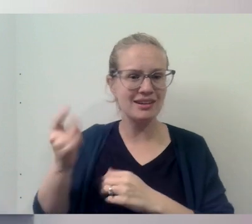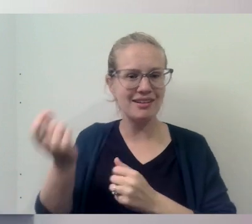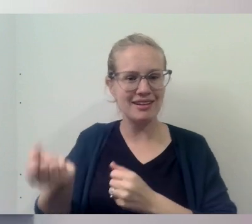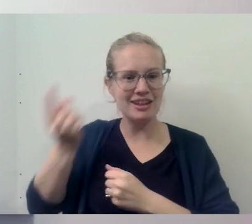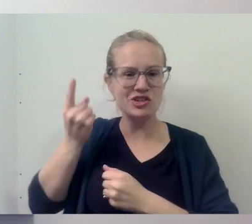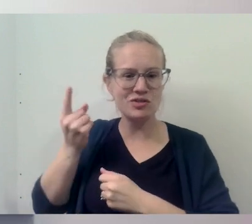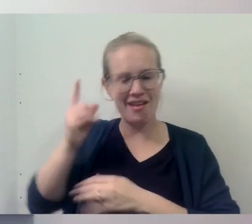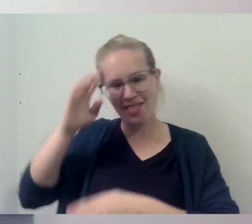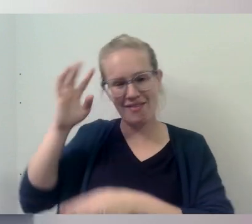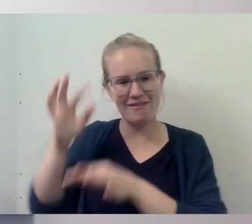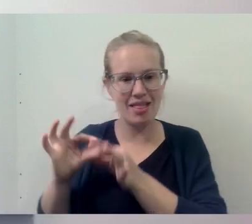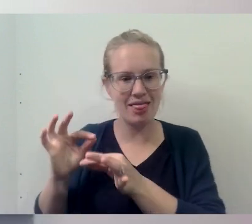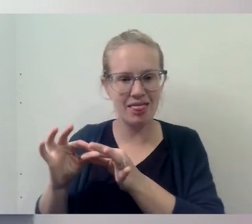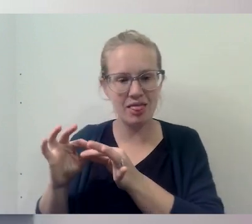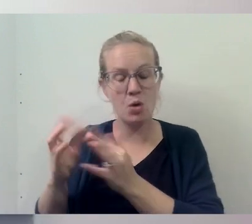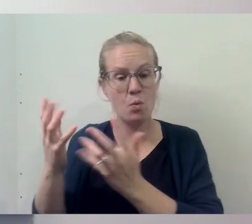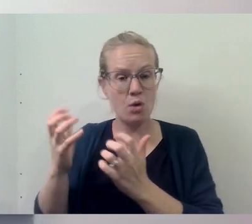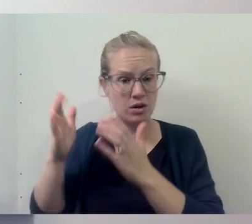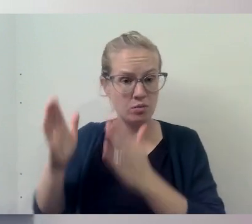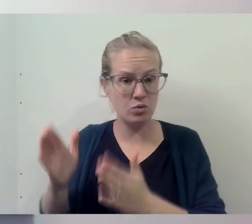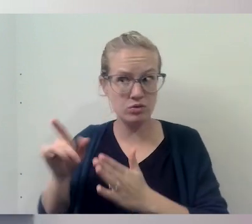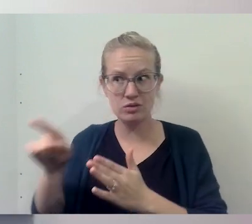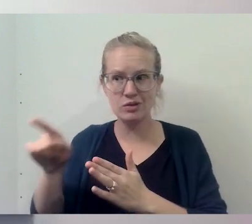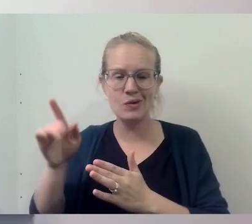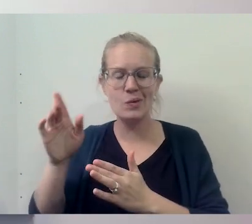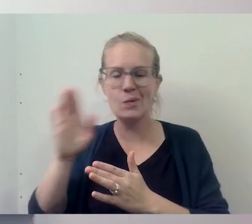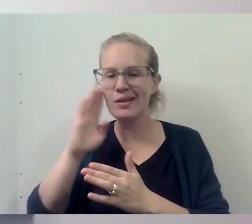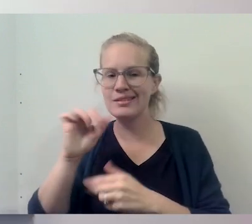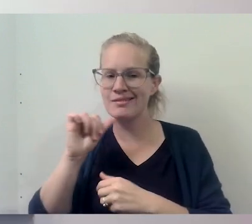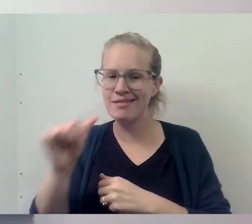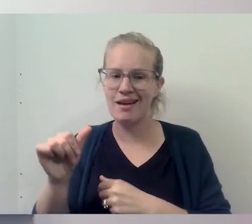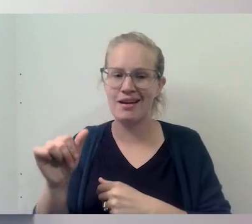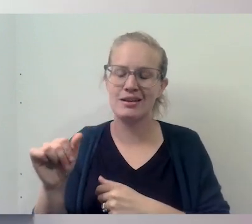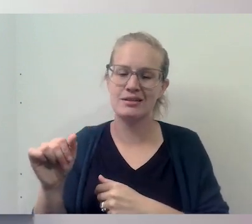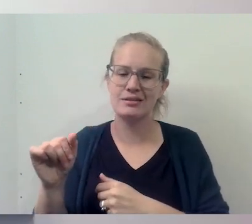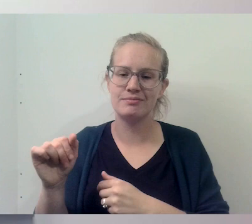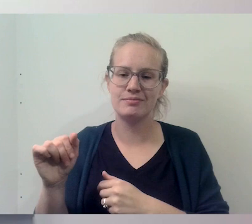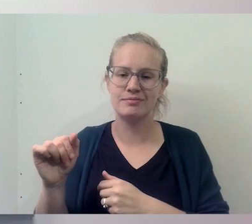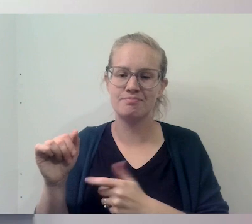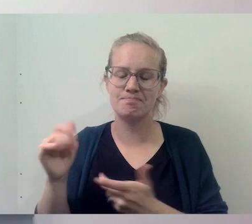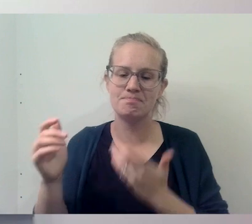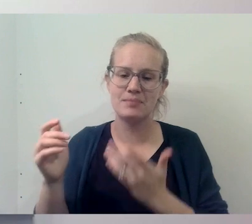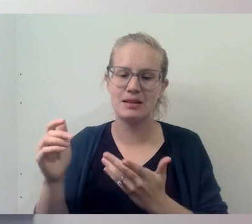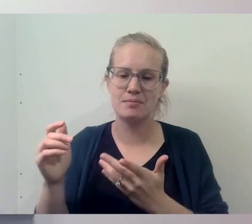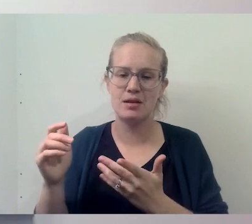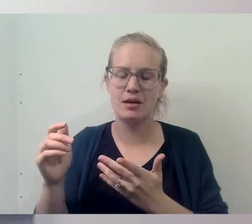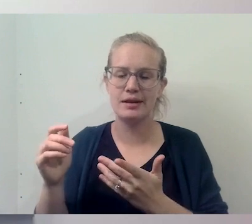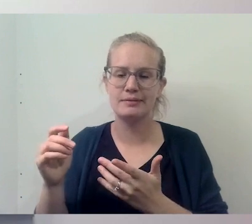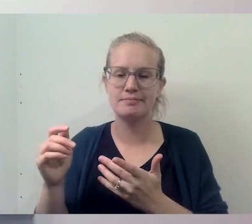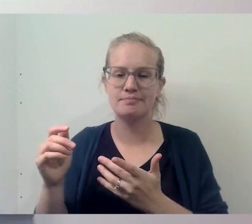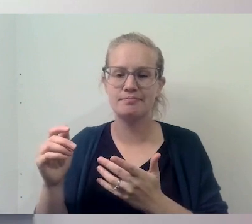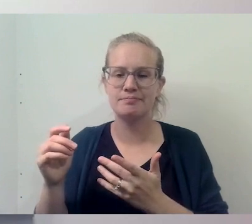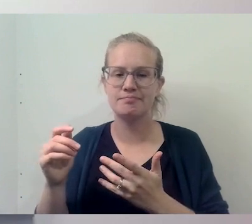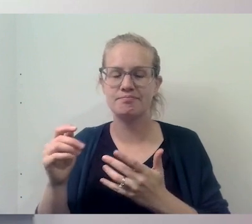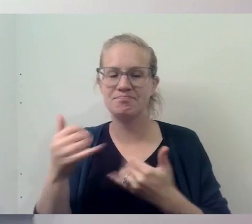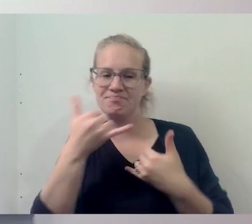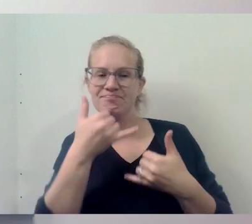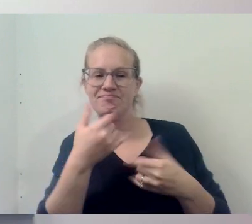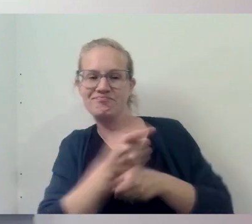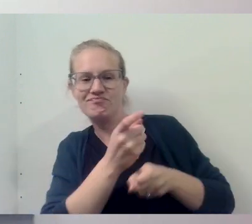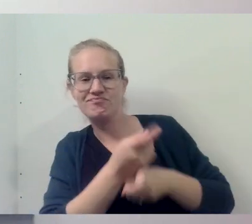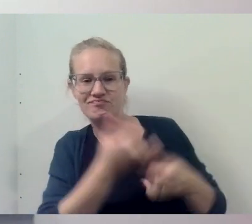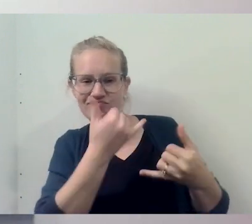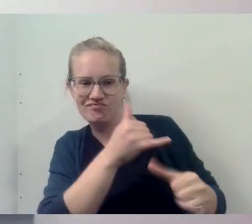their faith, they want someone who will not, um, maybe minimize or ridicule their faith